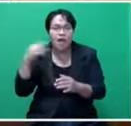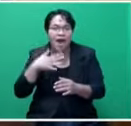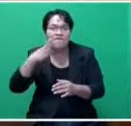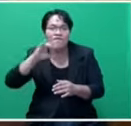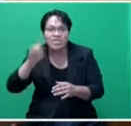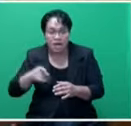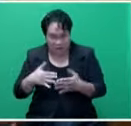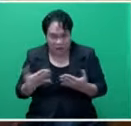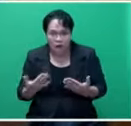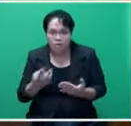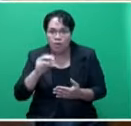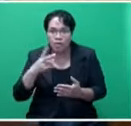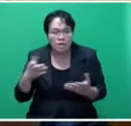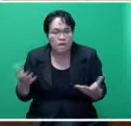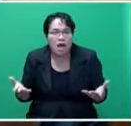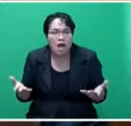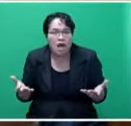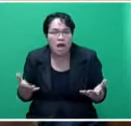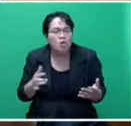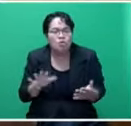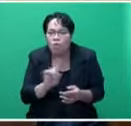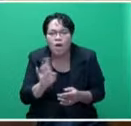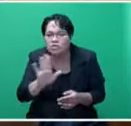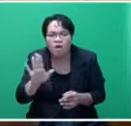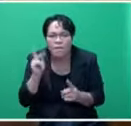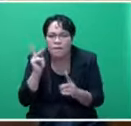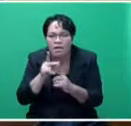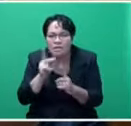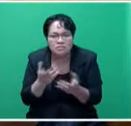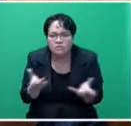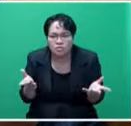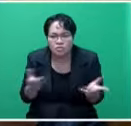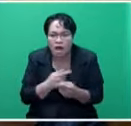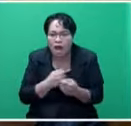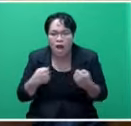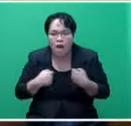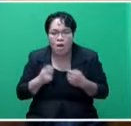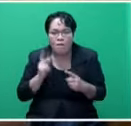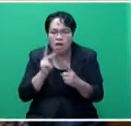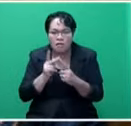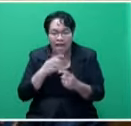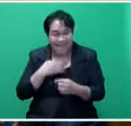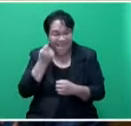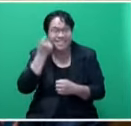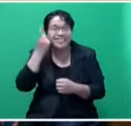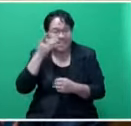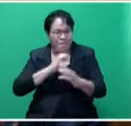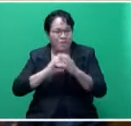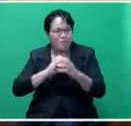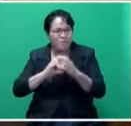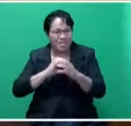is 2020. What is our priority? What is our priority? I understand about the communication.